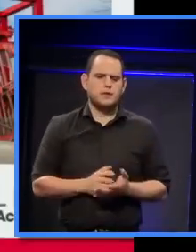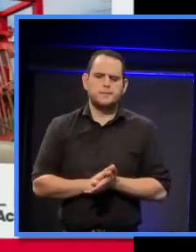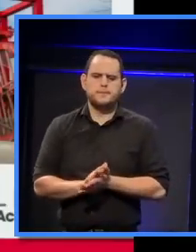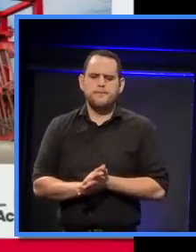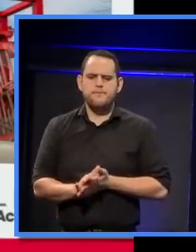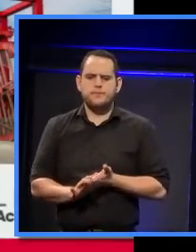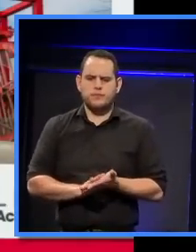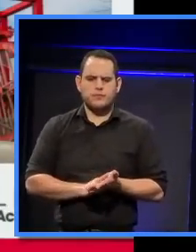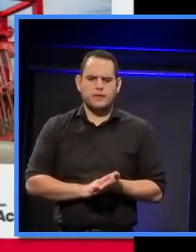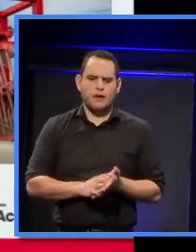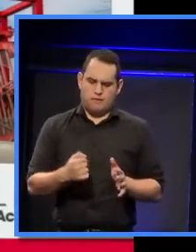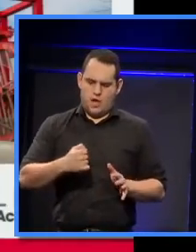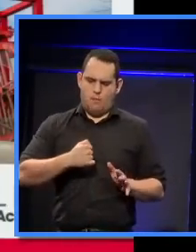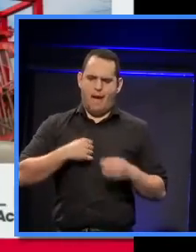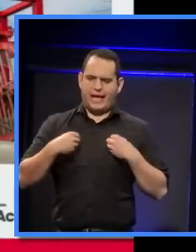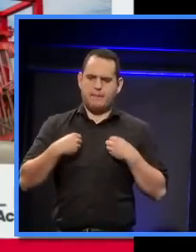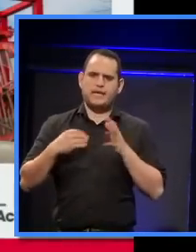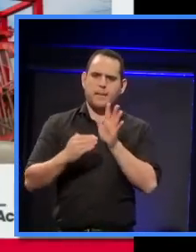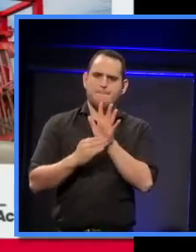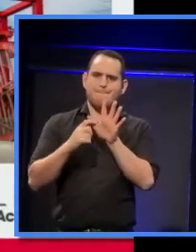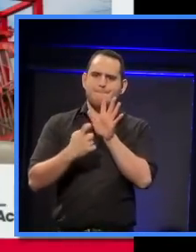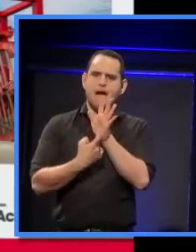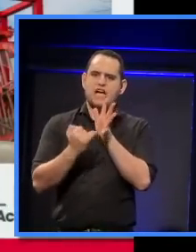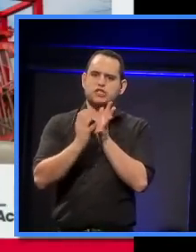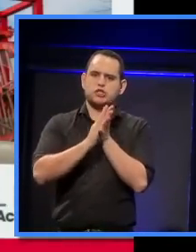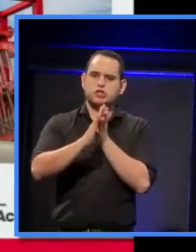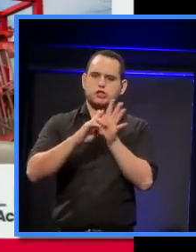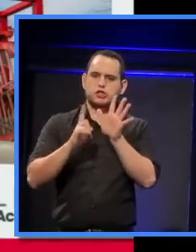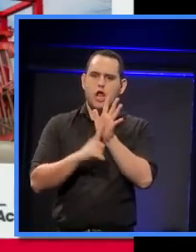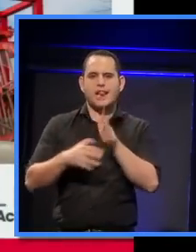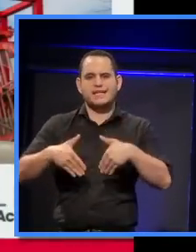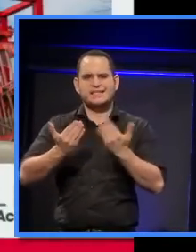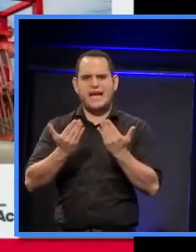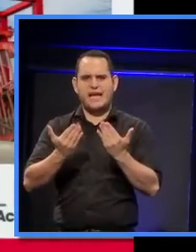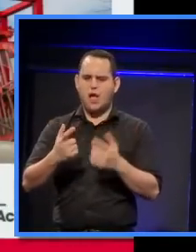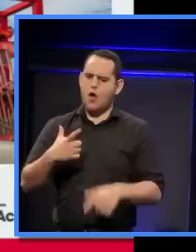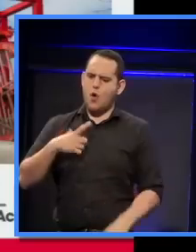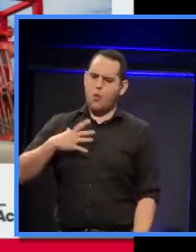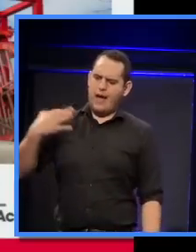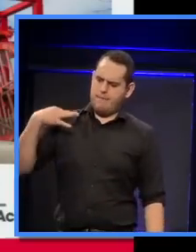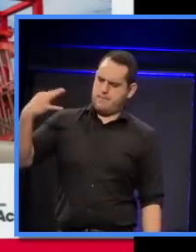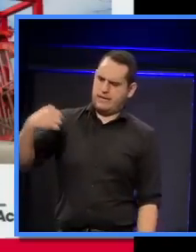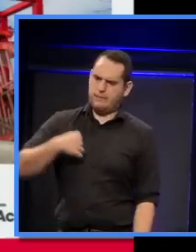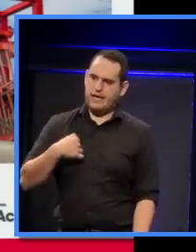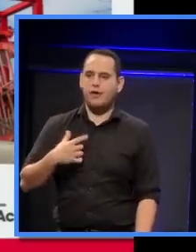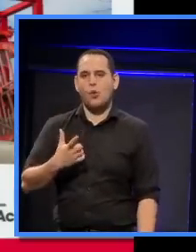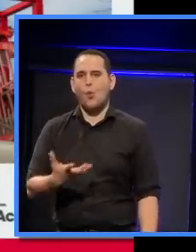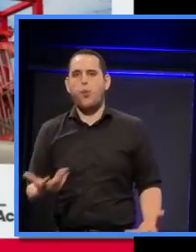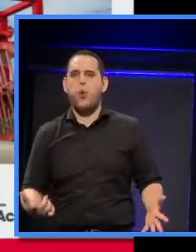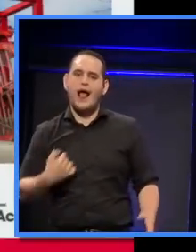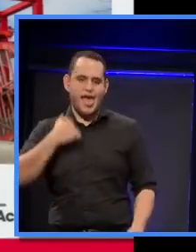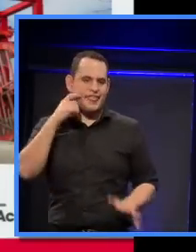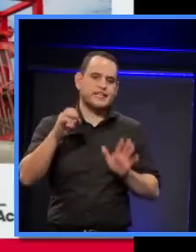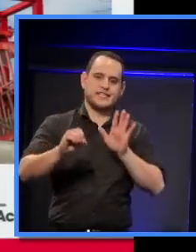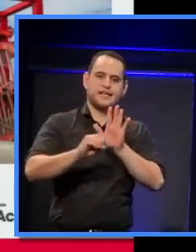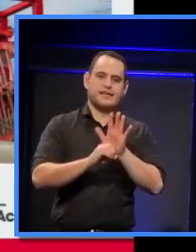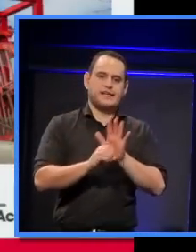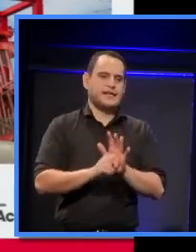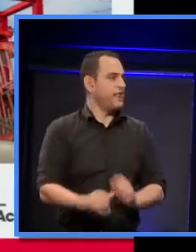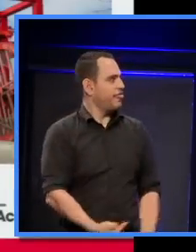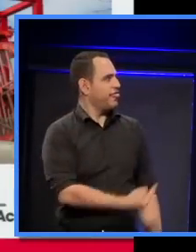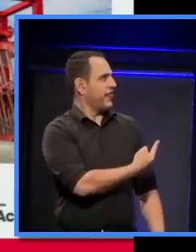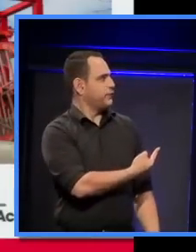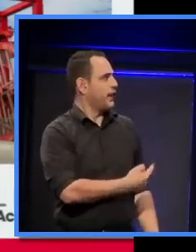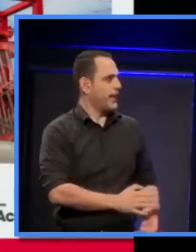Day? And a number of my colleagues suggested it might have been because our logo looked something like Shumi's Follies,